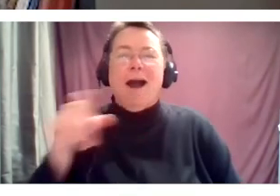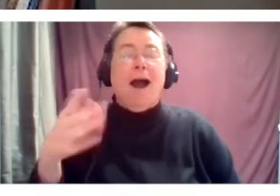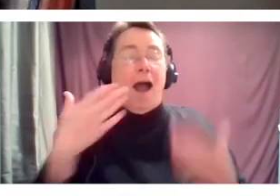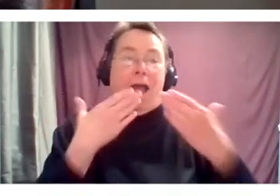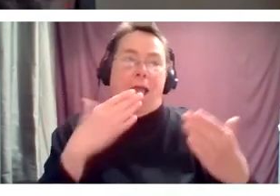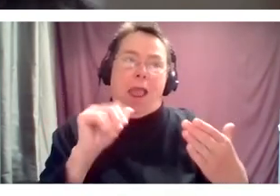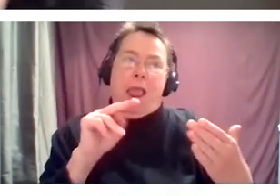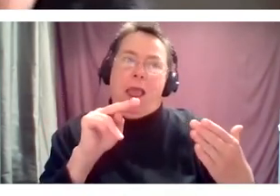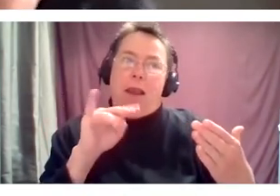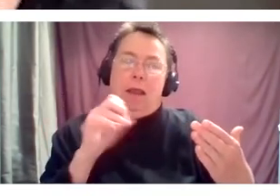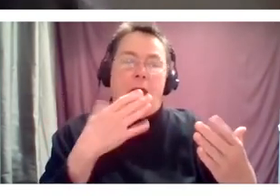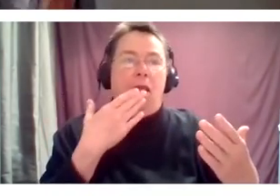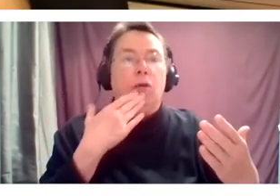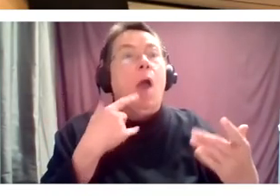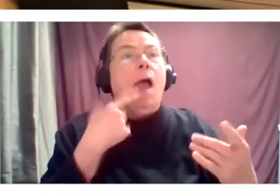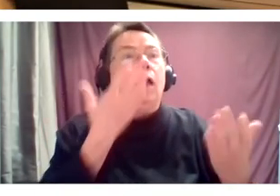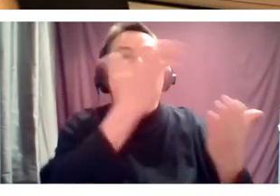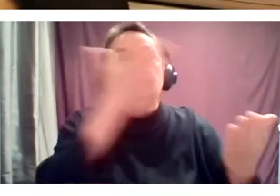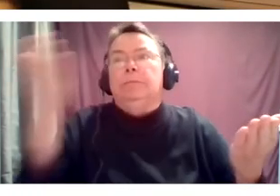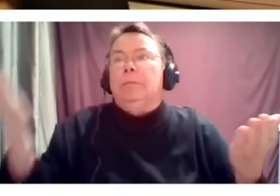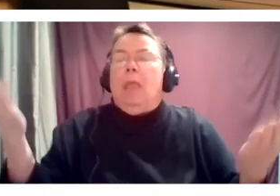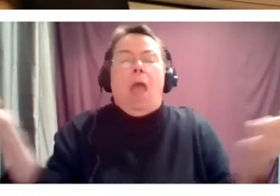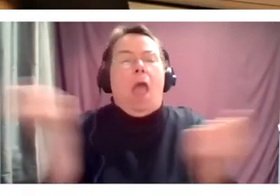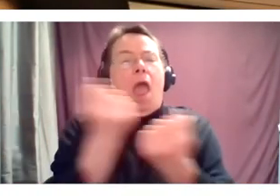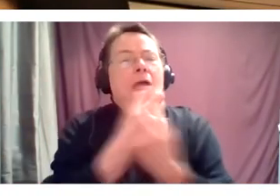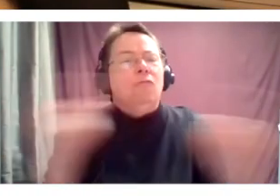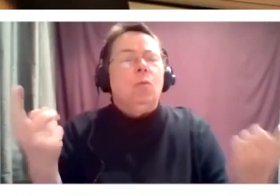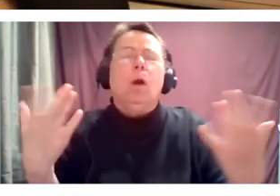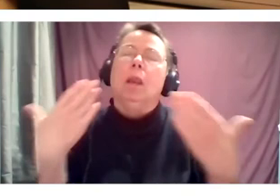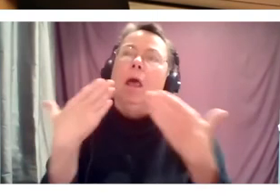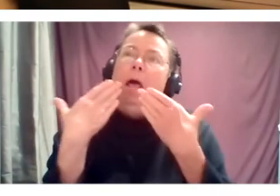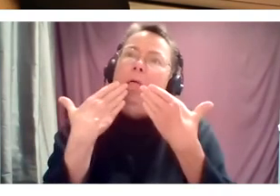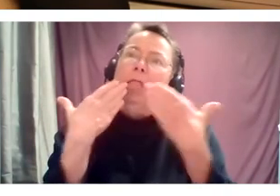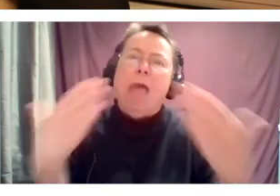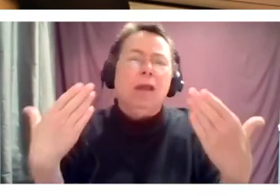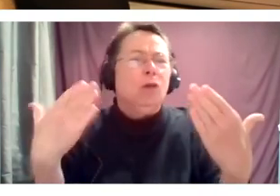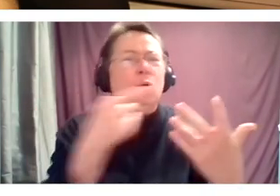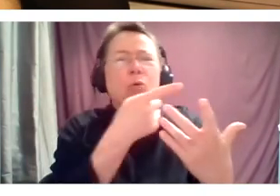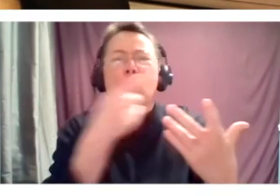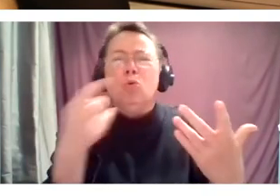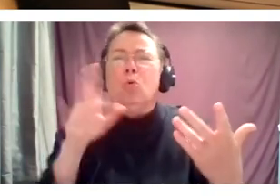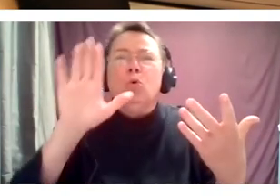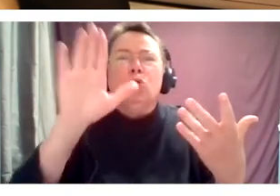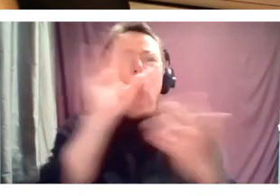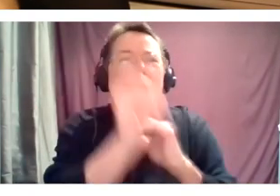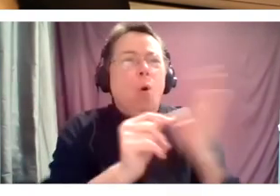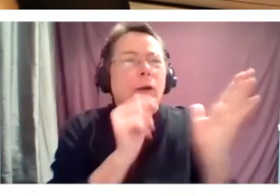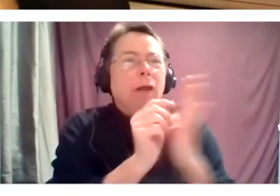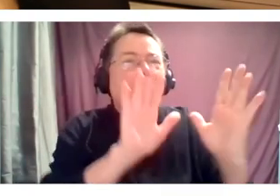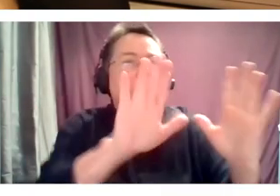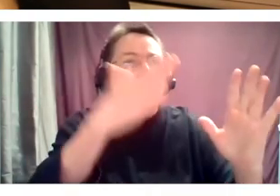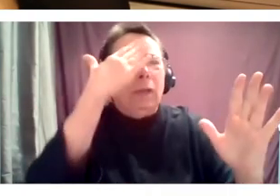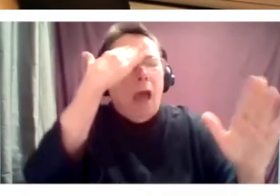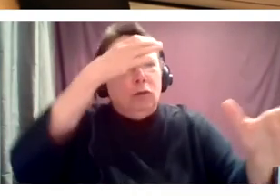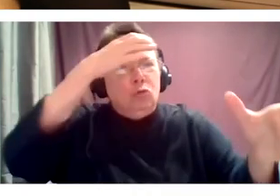to wrap things up. Yeah. Thanks. Thanks again, Annie. And thank you so much, again, everybody else, all of